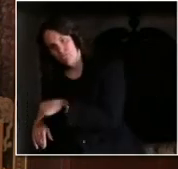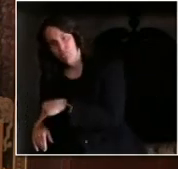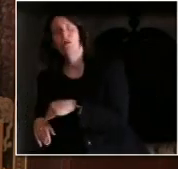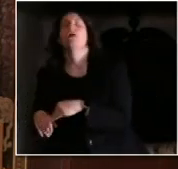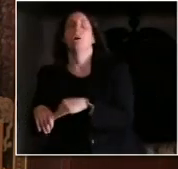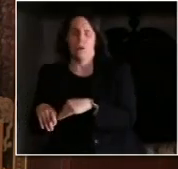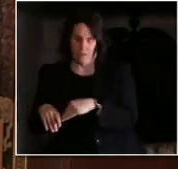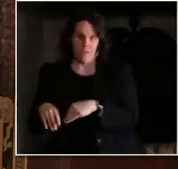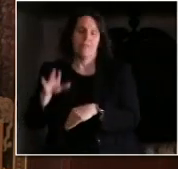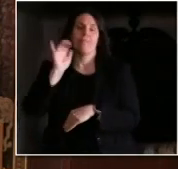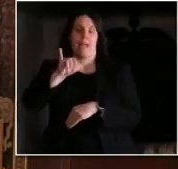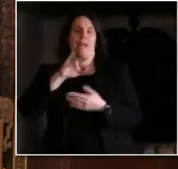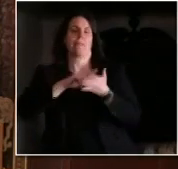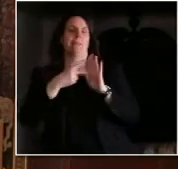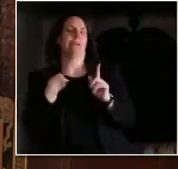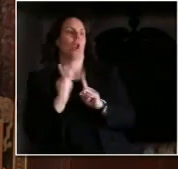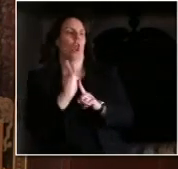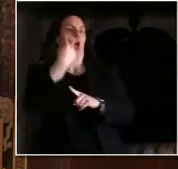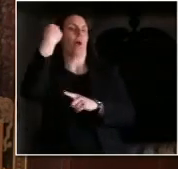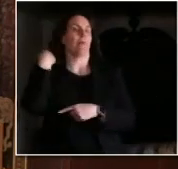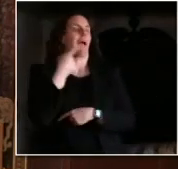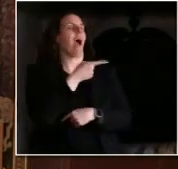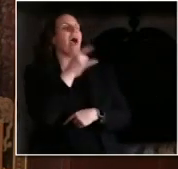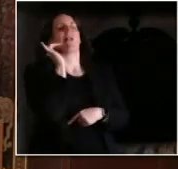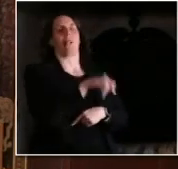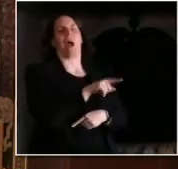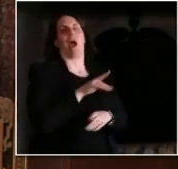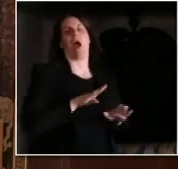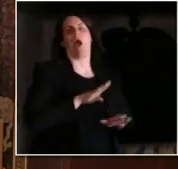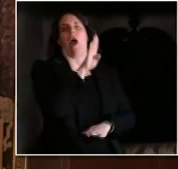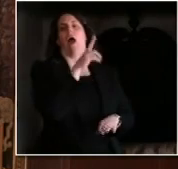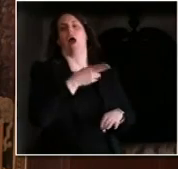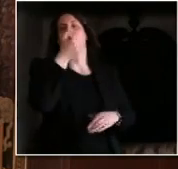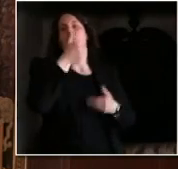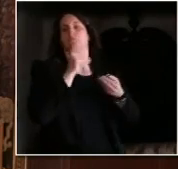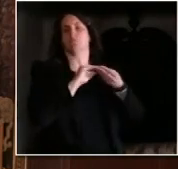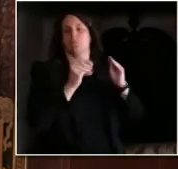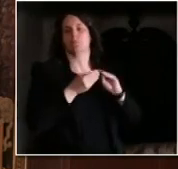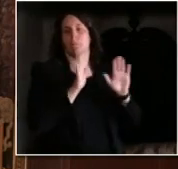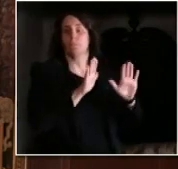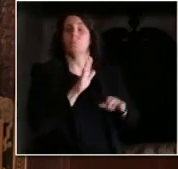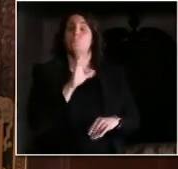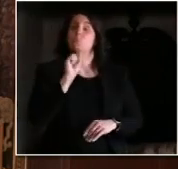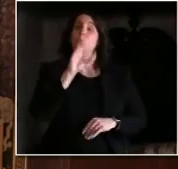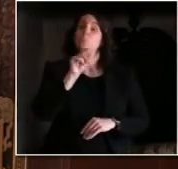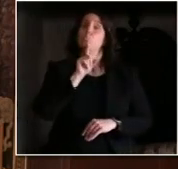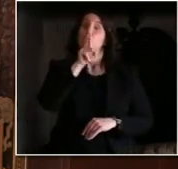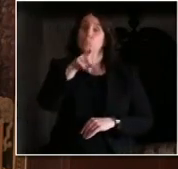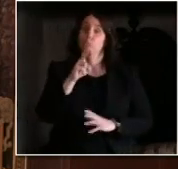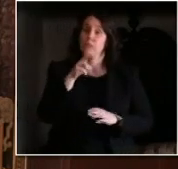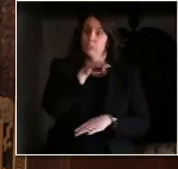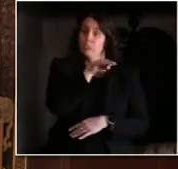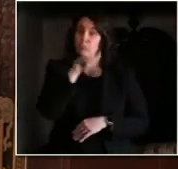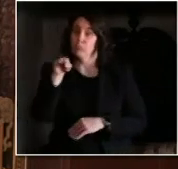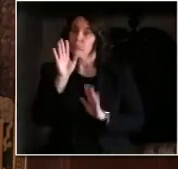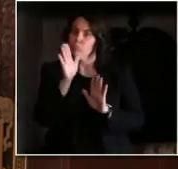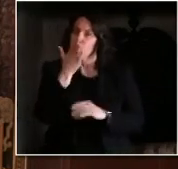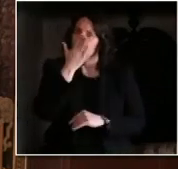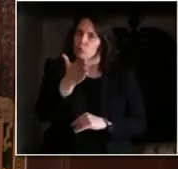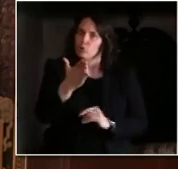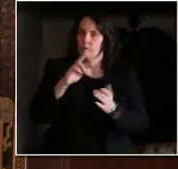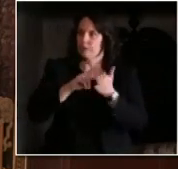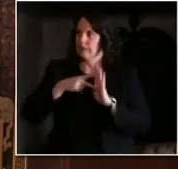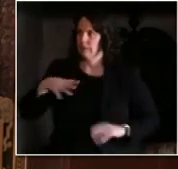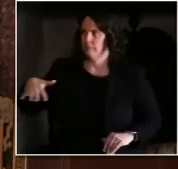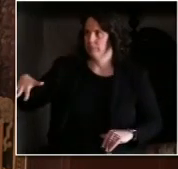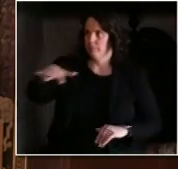actually really encouraging. That's really a sign of success because what infectious disease epidemics tend to do is continue to go up. So as more people